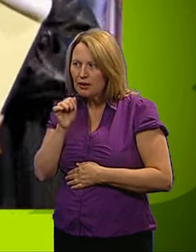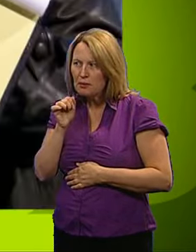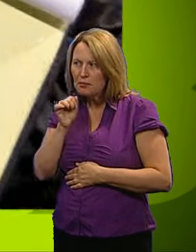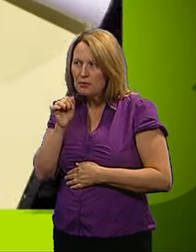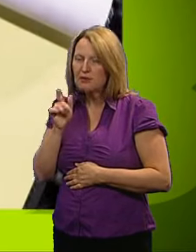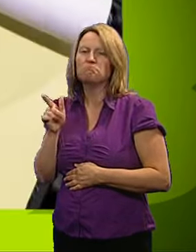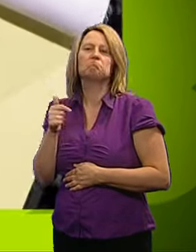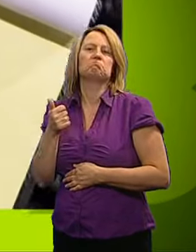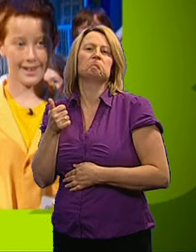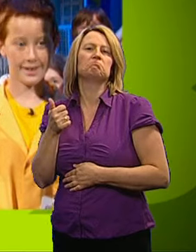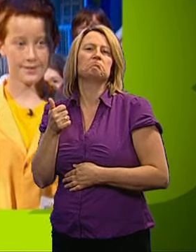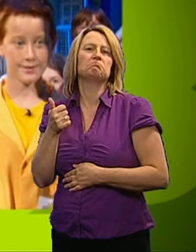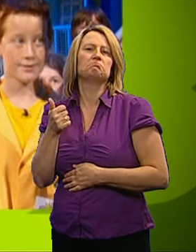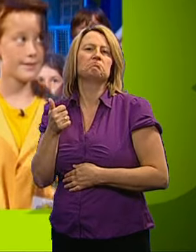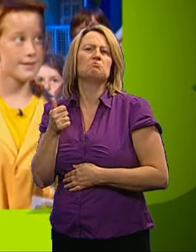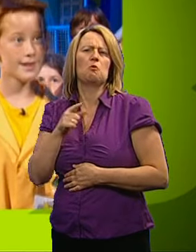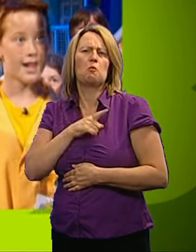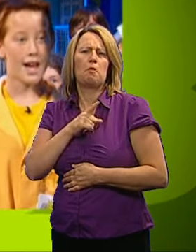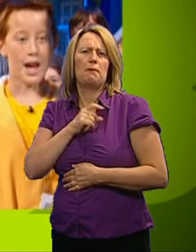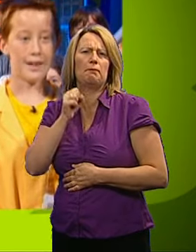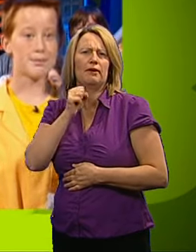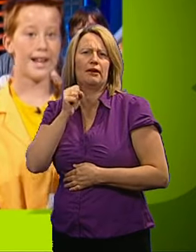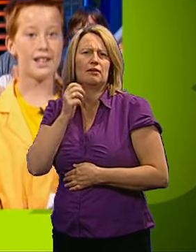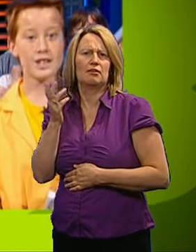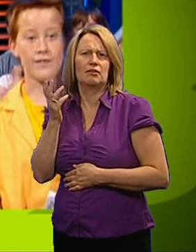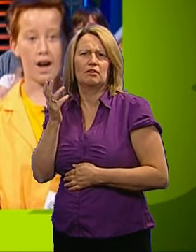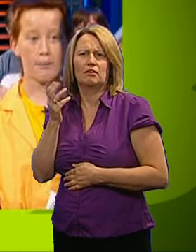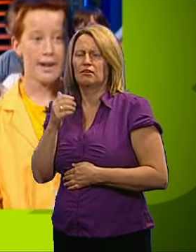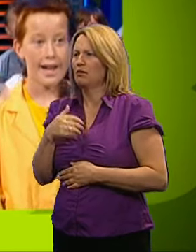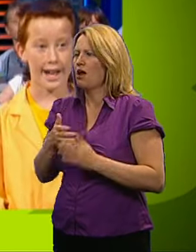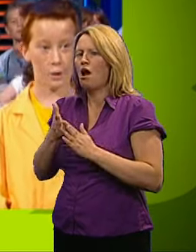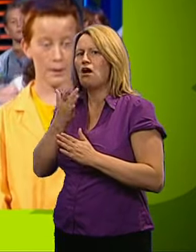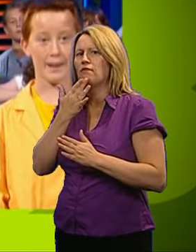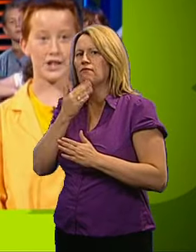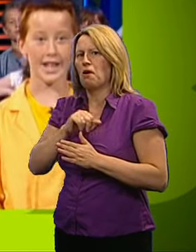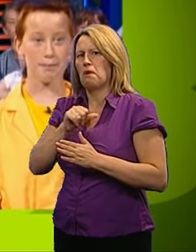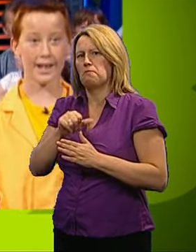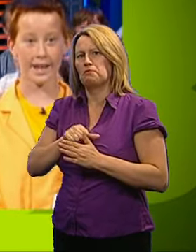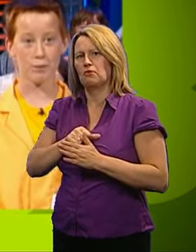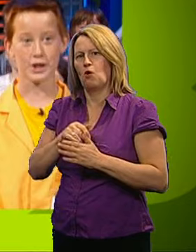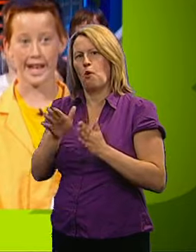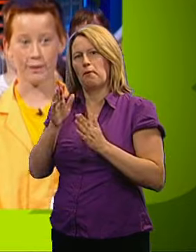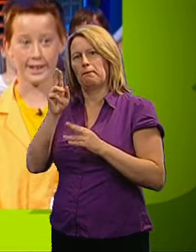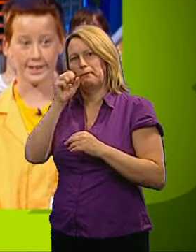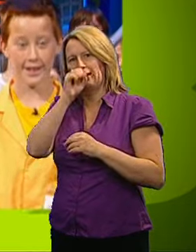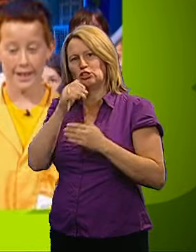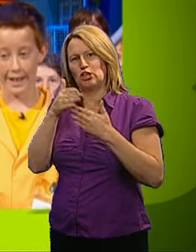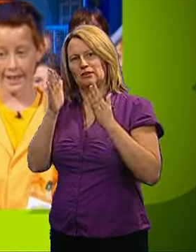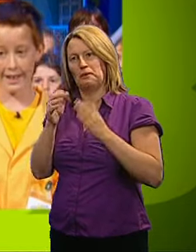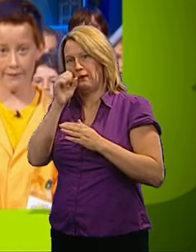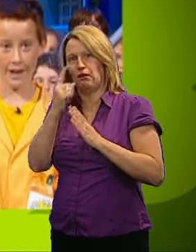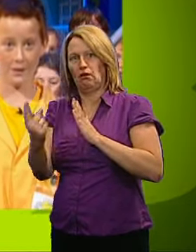Yes, that's what I've got written in here on your security file. Why pigs? I went to my uncle's farm, and I opened a picture, and the pig came rushing out, and